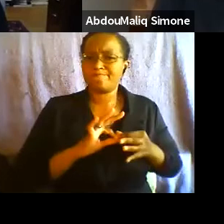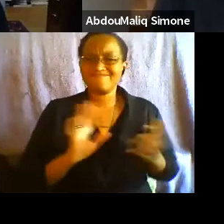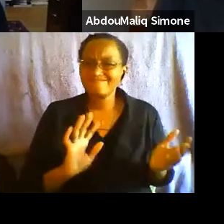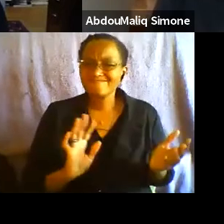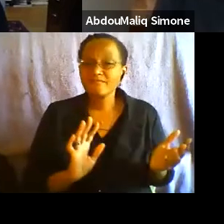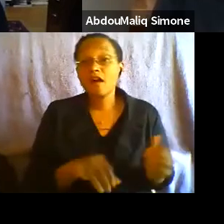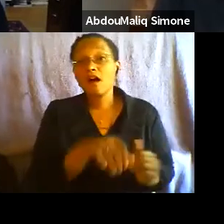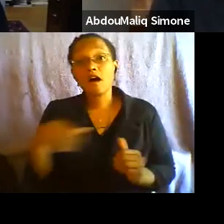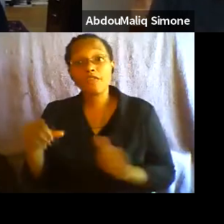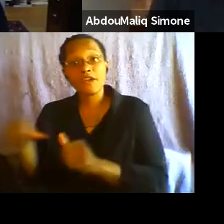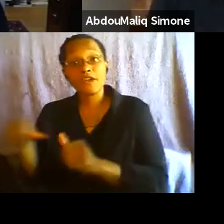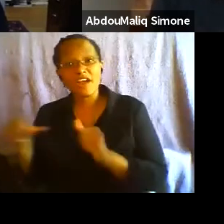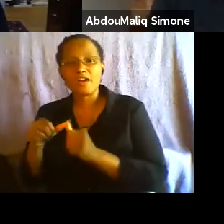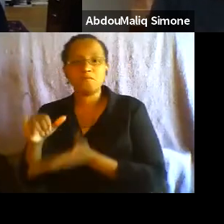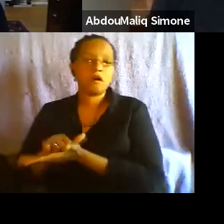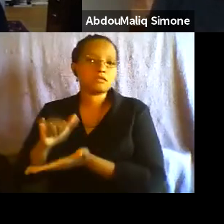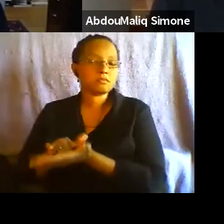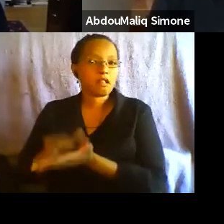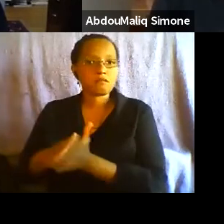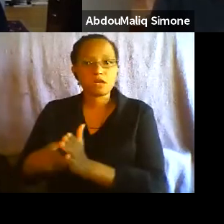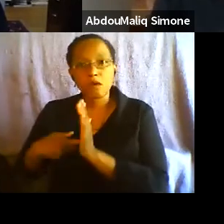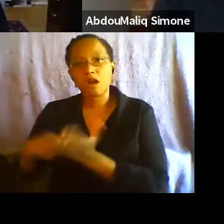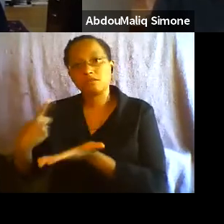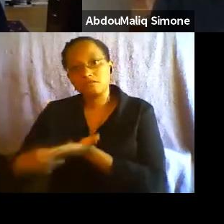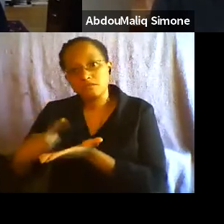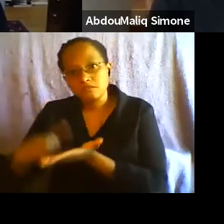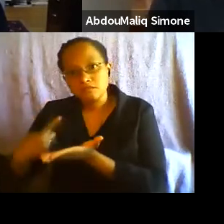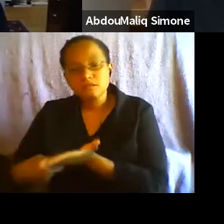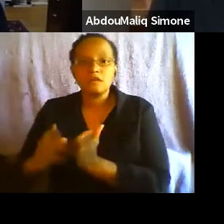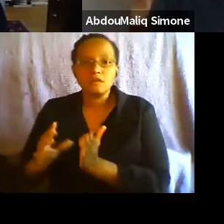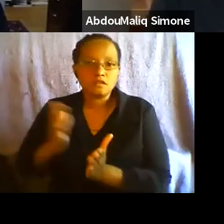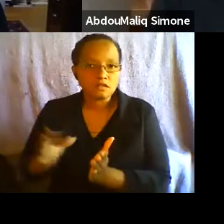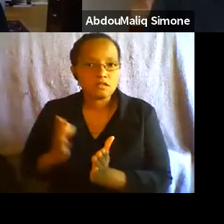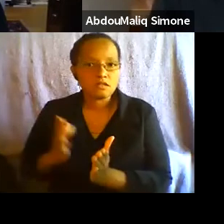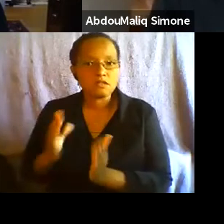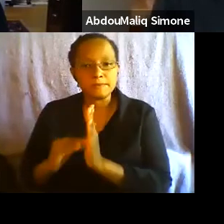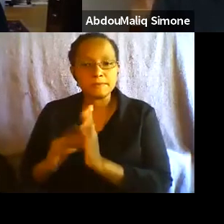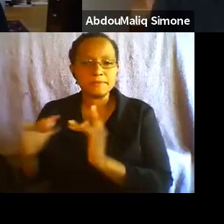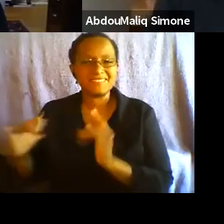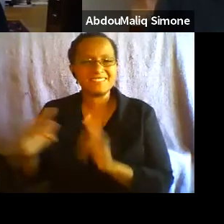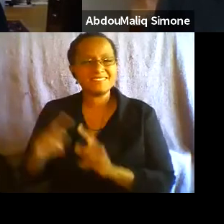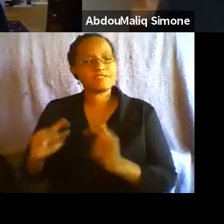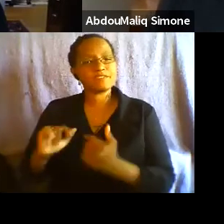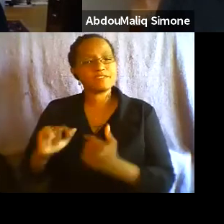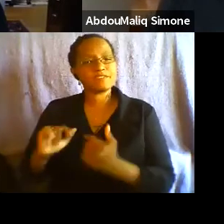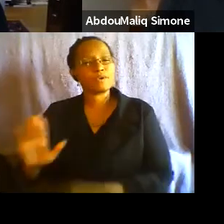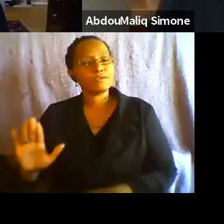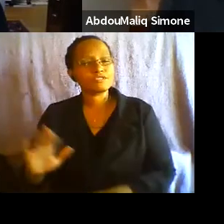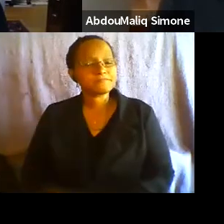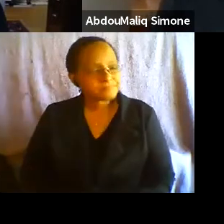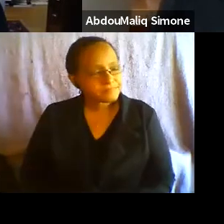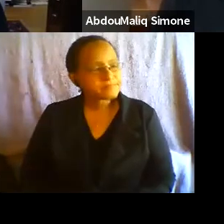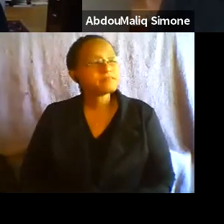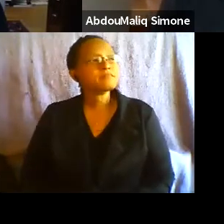this just wouldn't be possible. There are different arrangements. So, in some ways, the